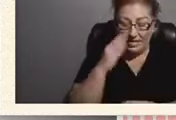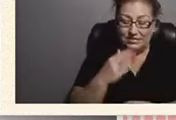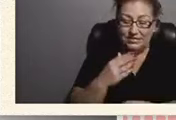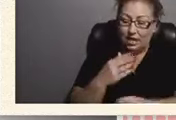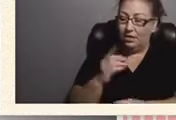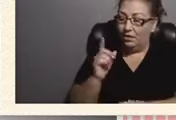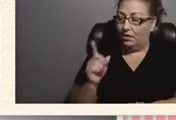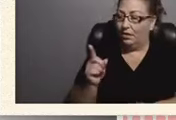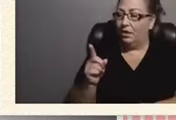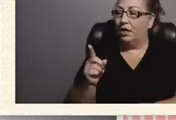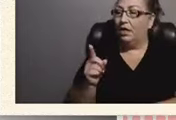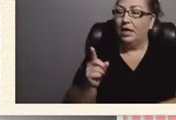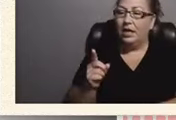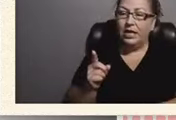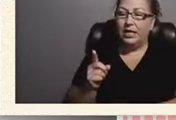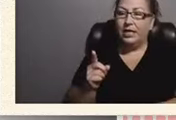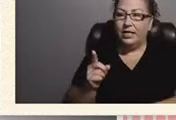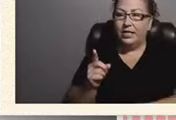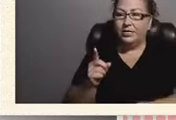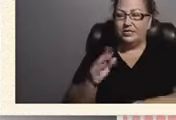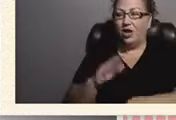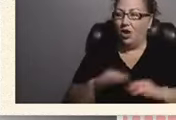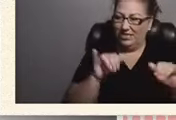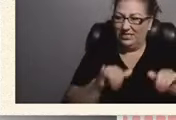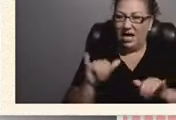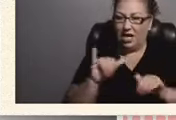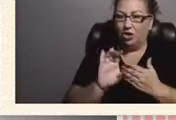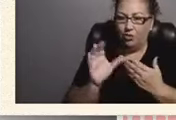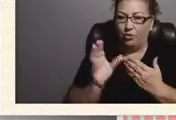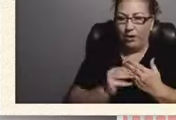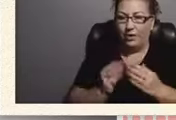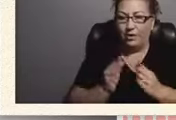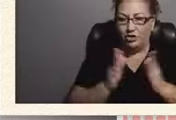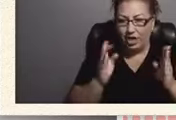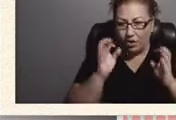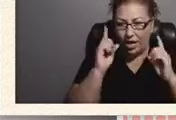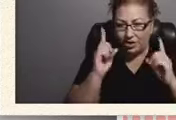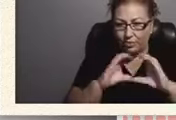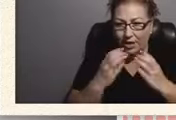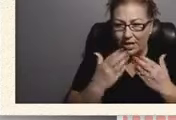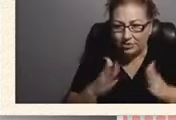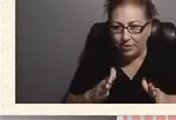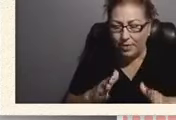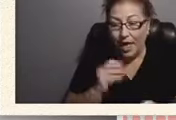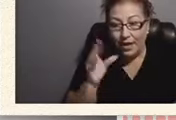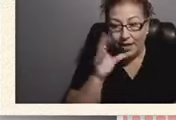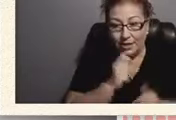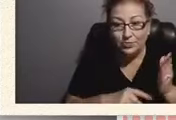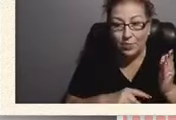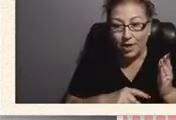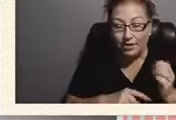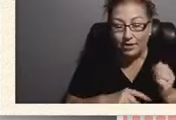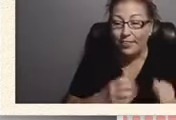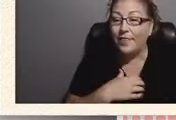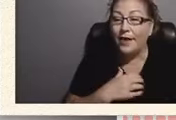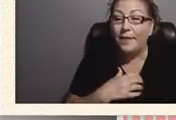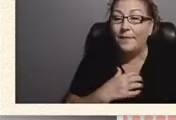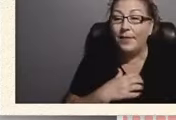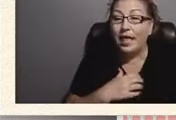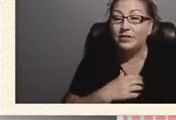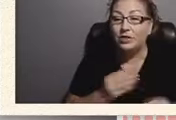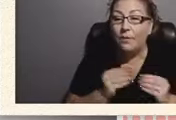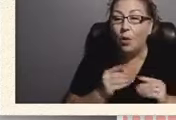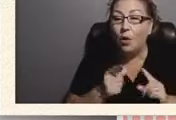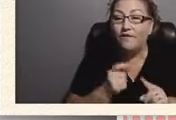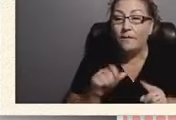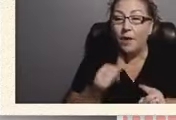on the standard curriculum in a gen ed classroom and guess what the complaints are coming more from other parents